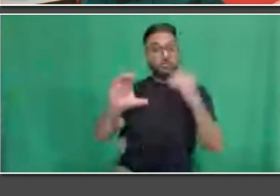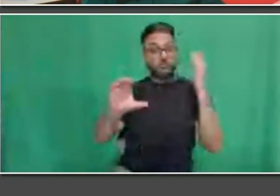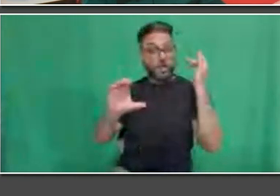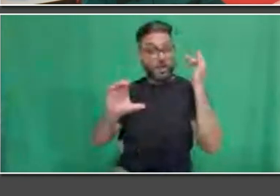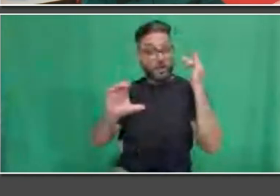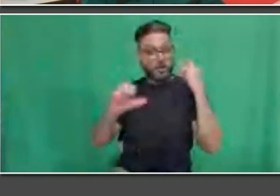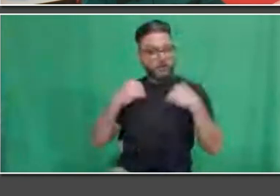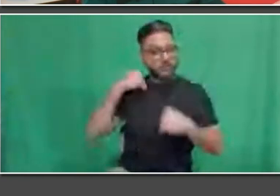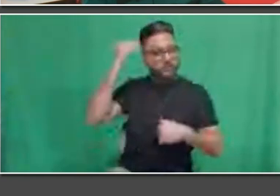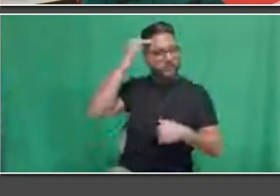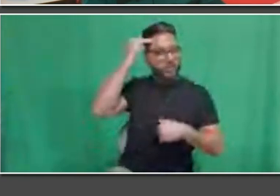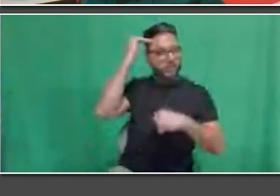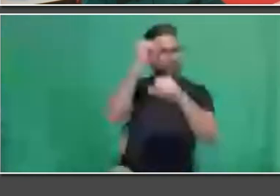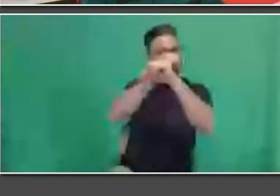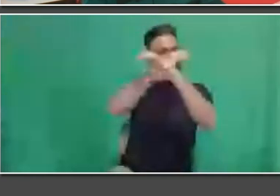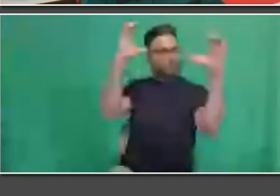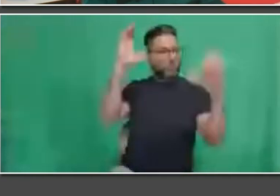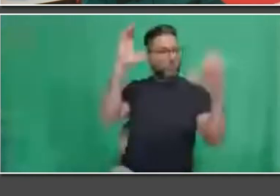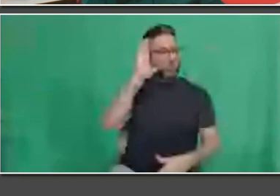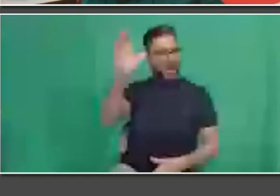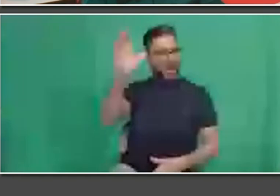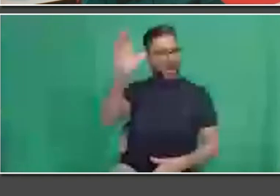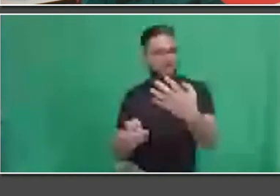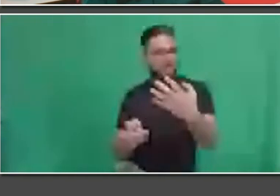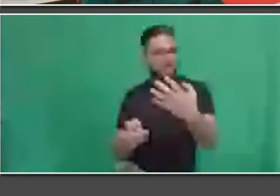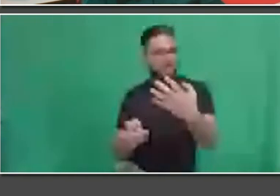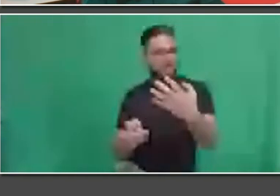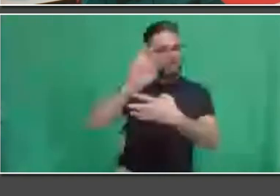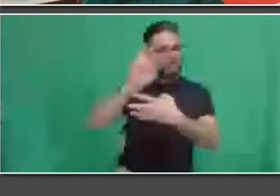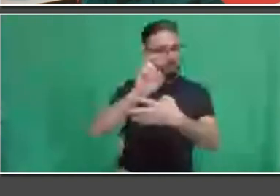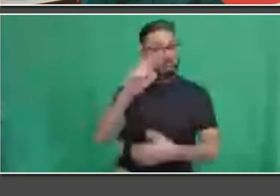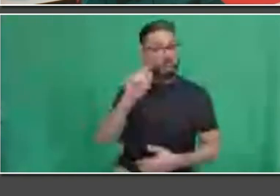joining that less compensation was worth it as far as I was concerned.